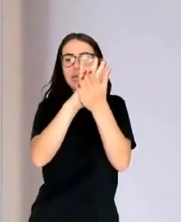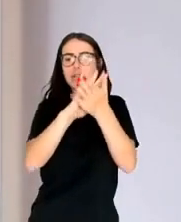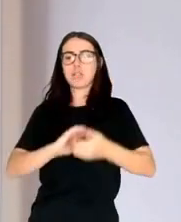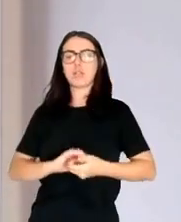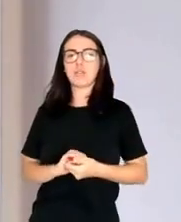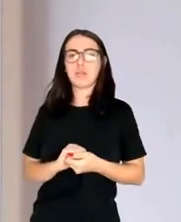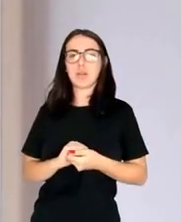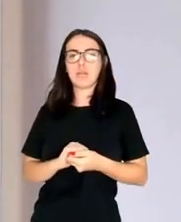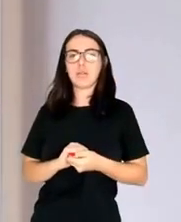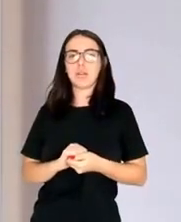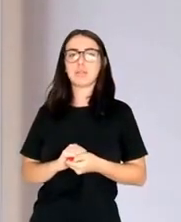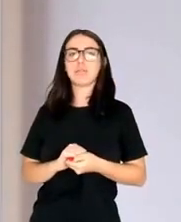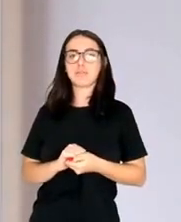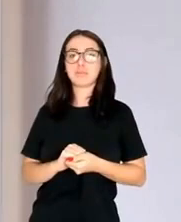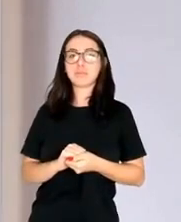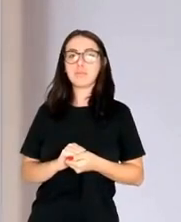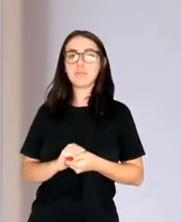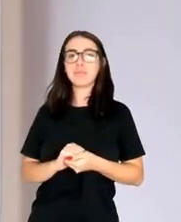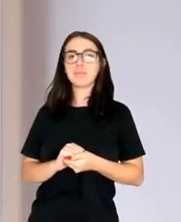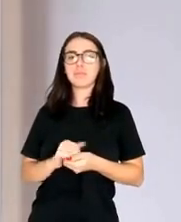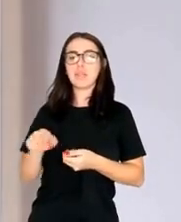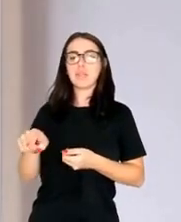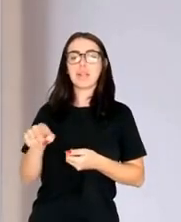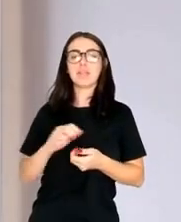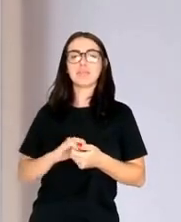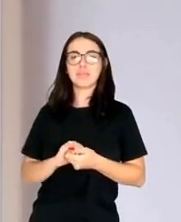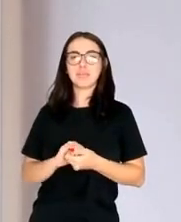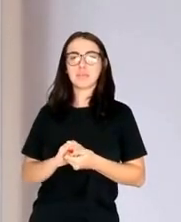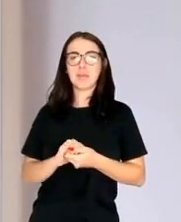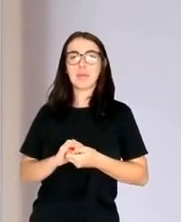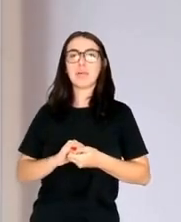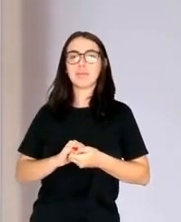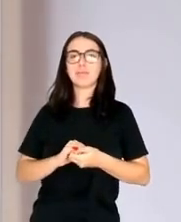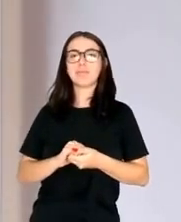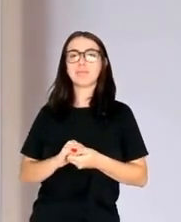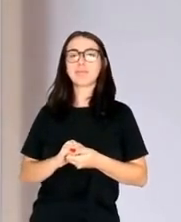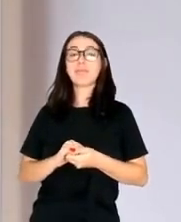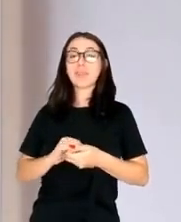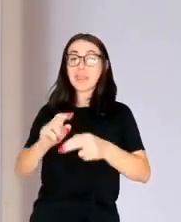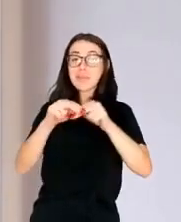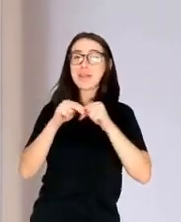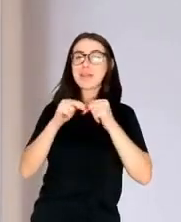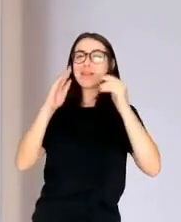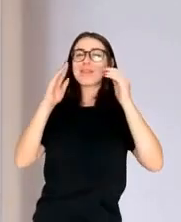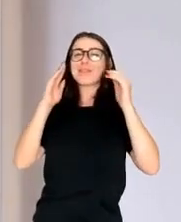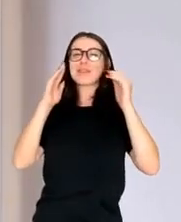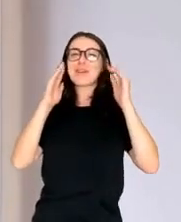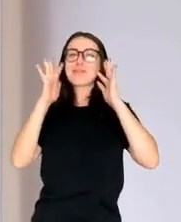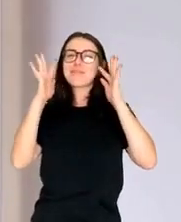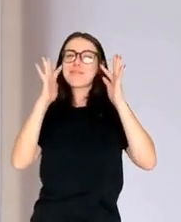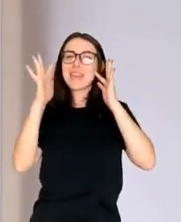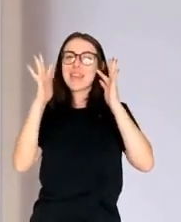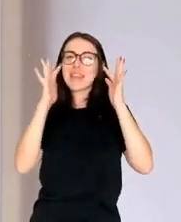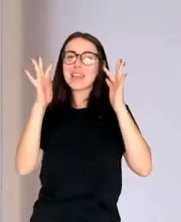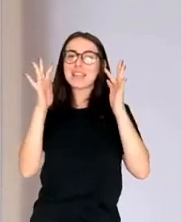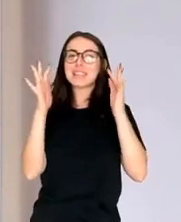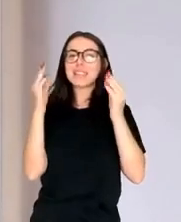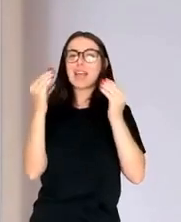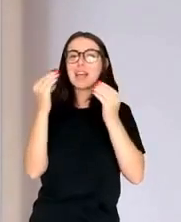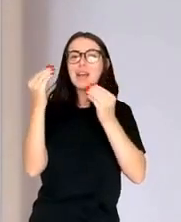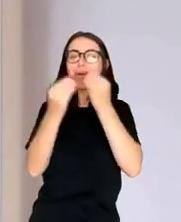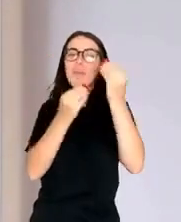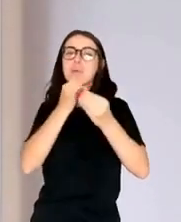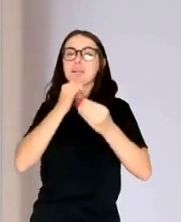enormous resources get put into machine learning in order to chisel a fraction of a penny in a high